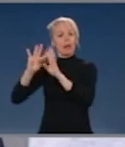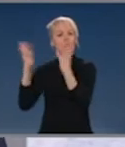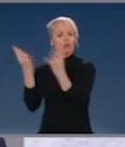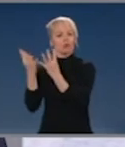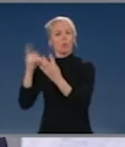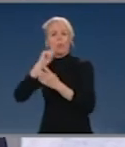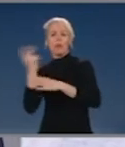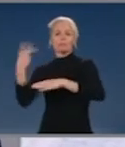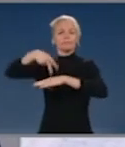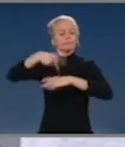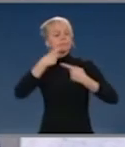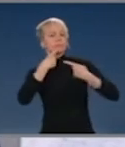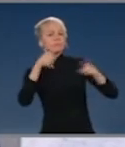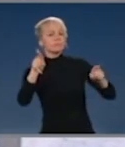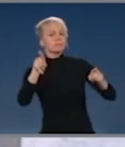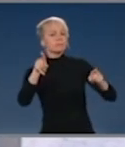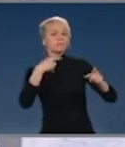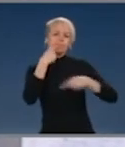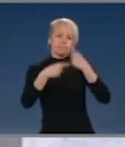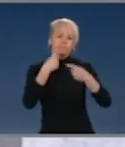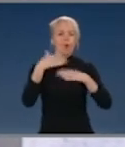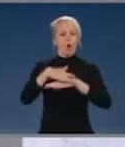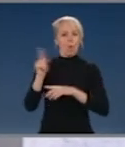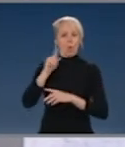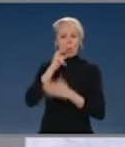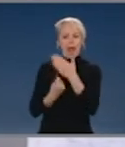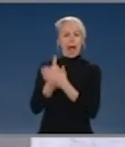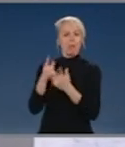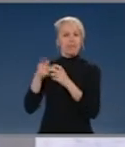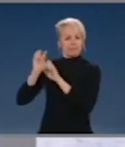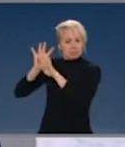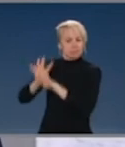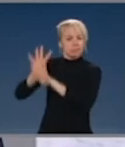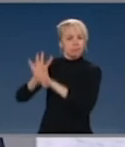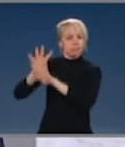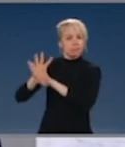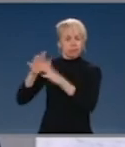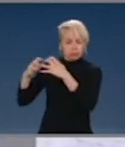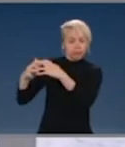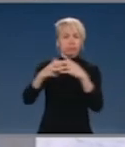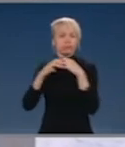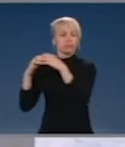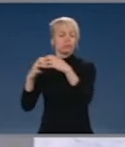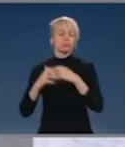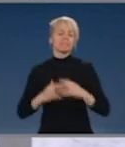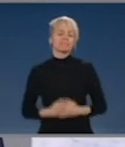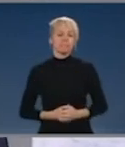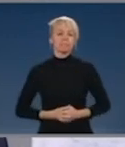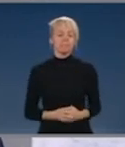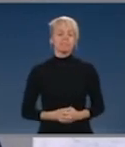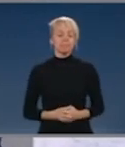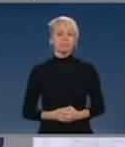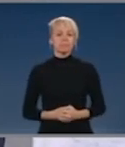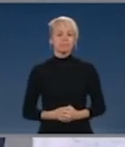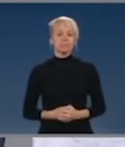panel's advice to Australians about gathering these numbers. So this isn't about issues regarding